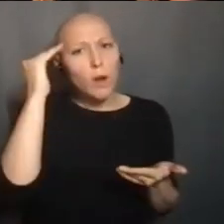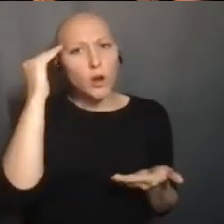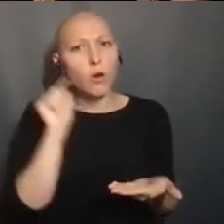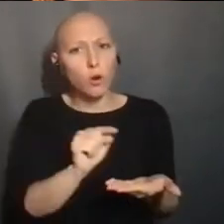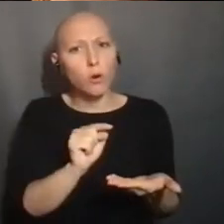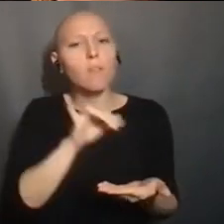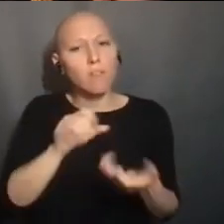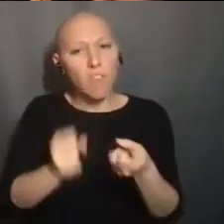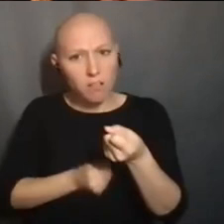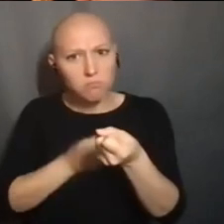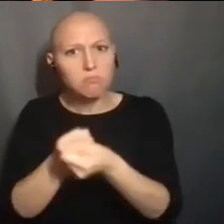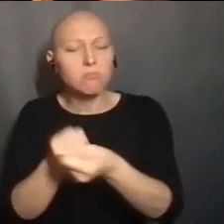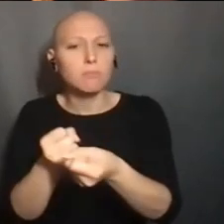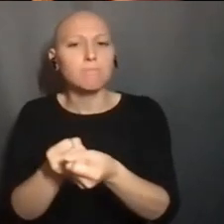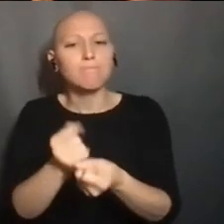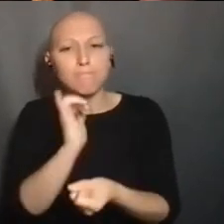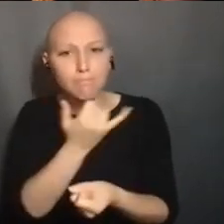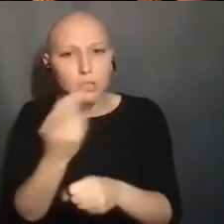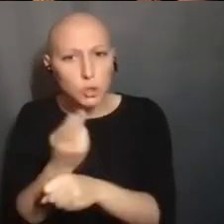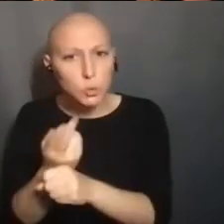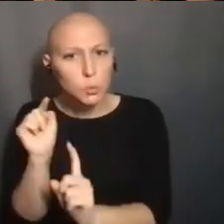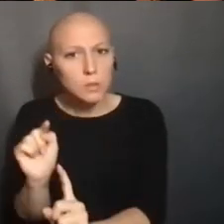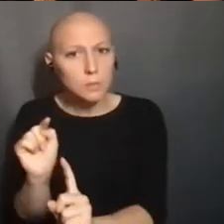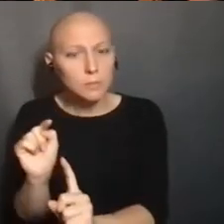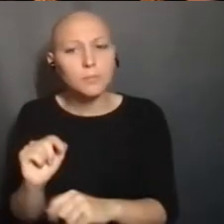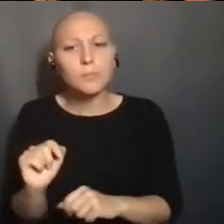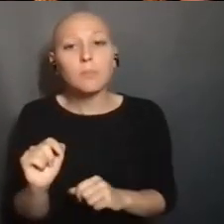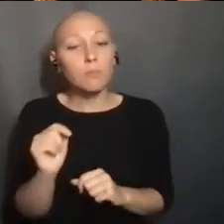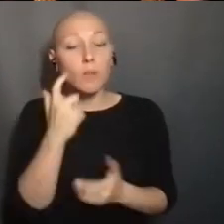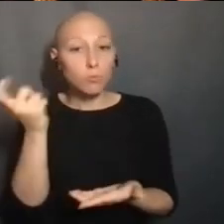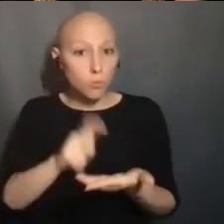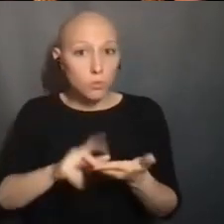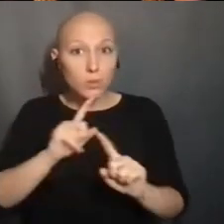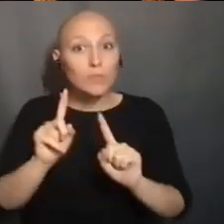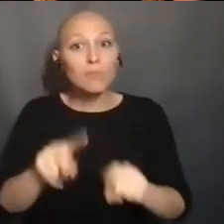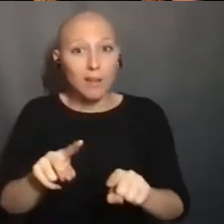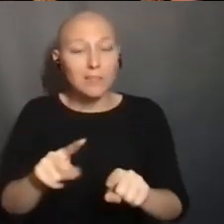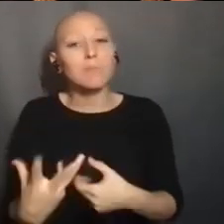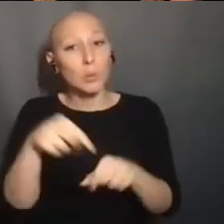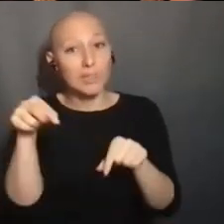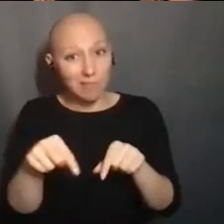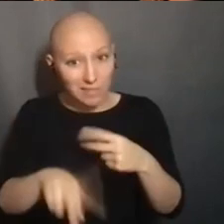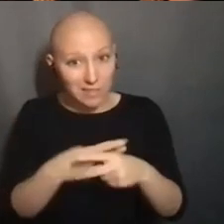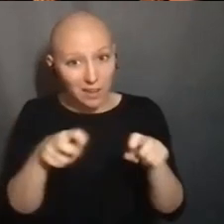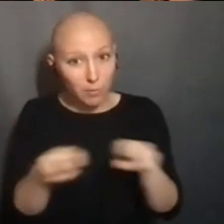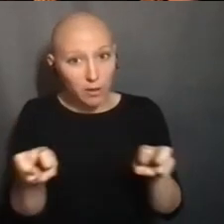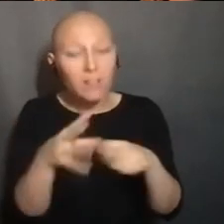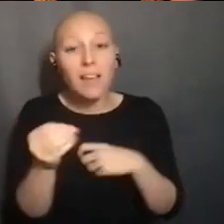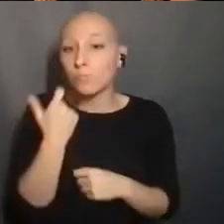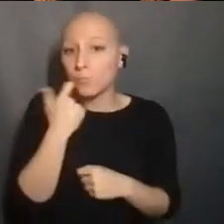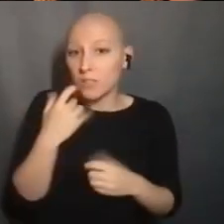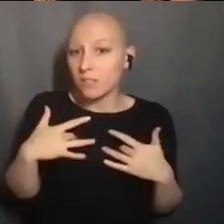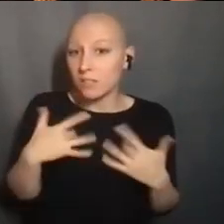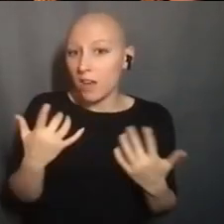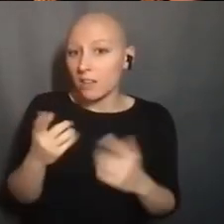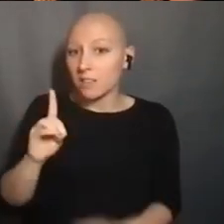BEEN A PRETTY, YOU KNOW, NOTICEABLE RESPONSE, INCLUDING A PANEL SUCH AS THIS AND THE EVENT THAT WAS HELD IN DECEMBER. WHETHER